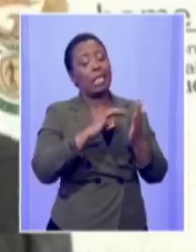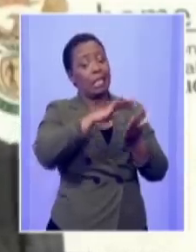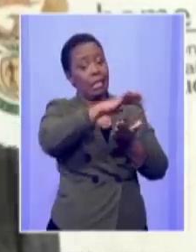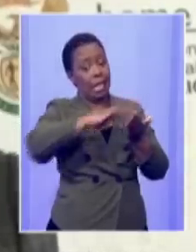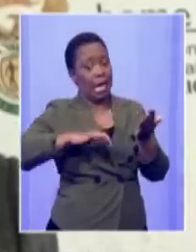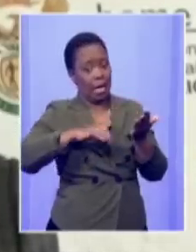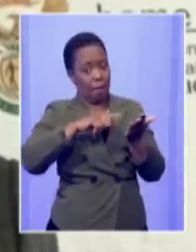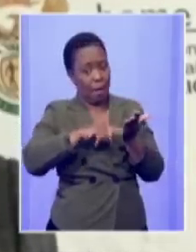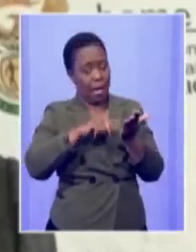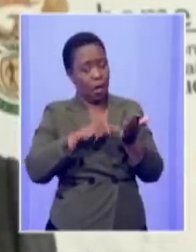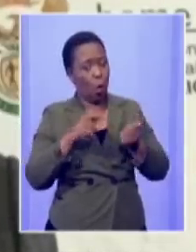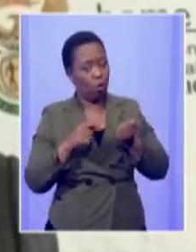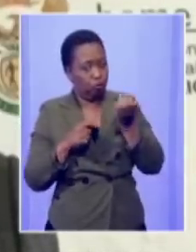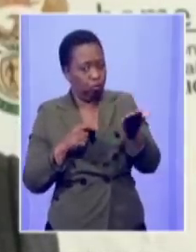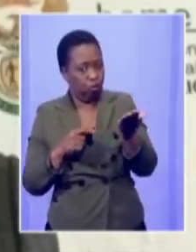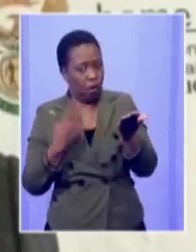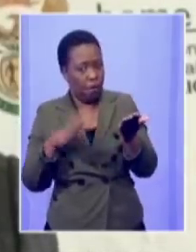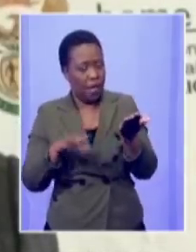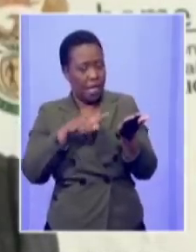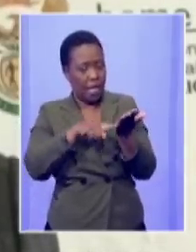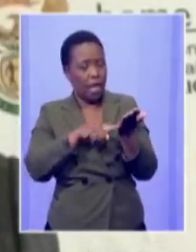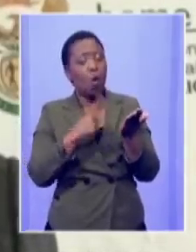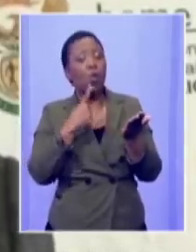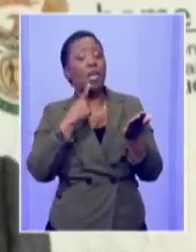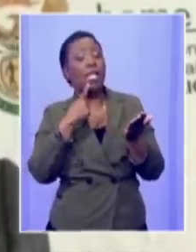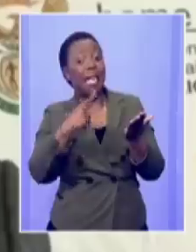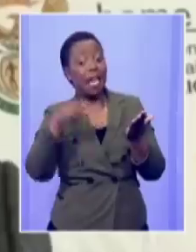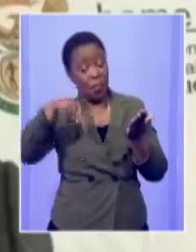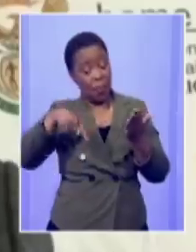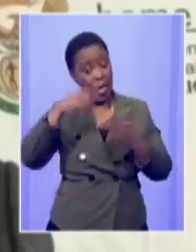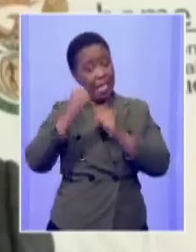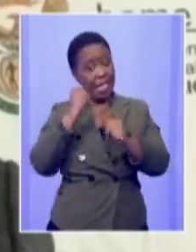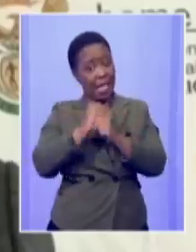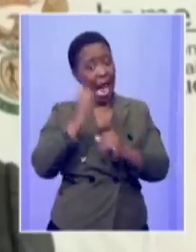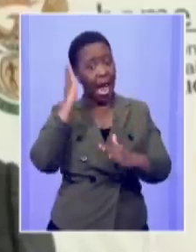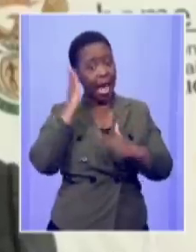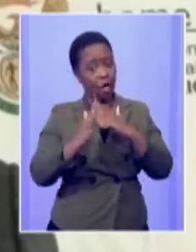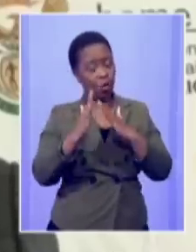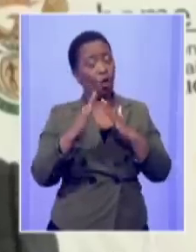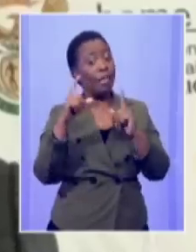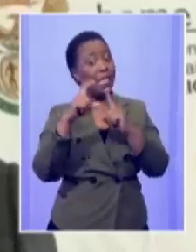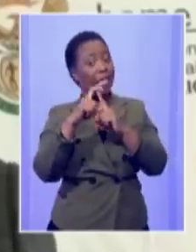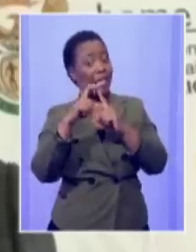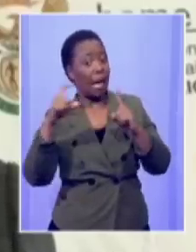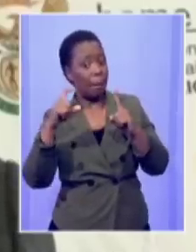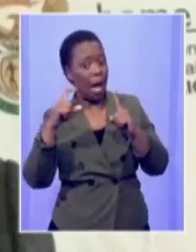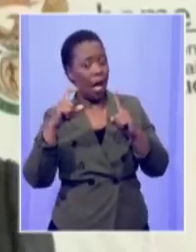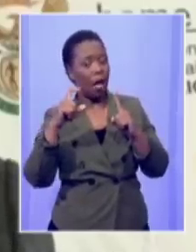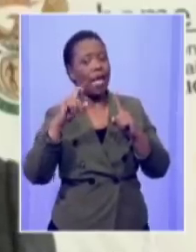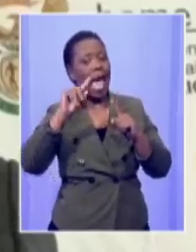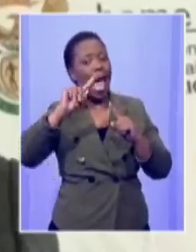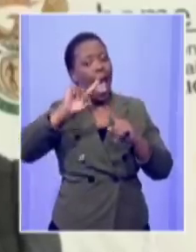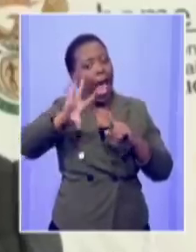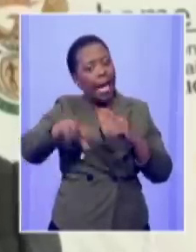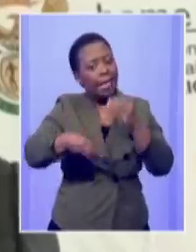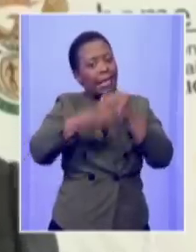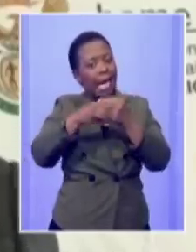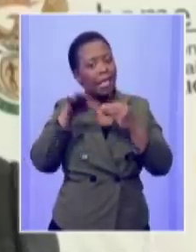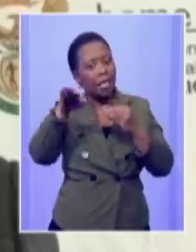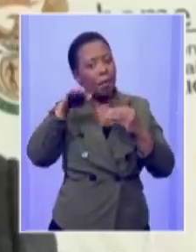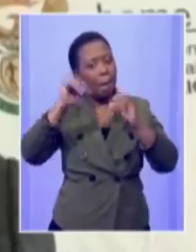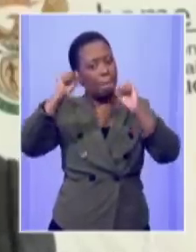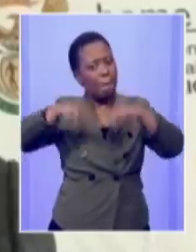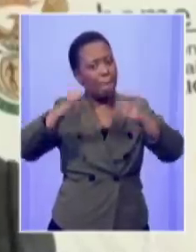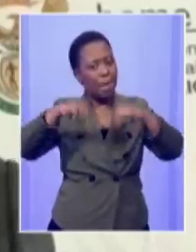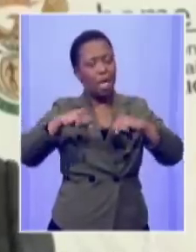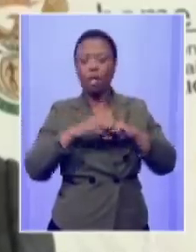we said is at the end of december this year we will no longer extend the zimbabwean payment which has been